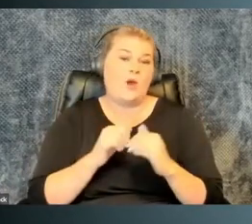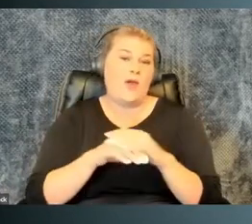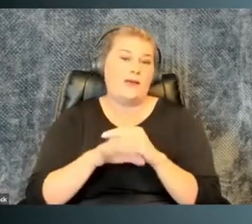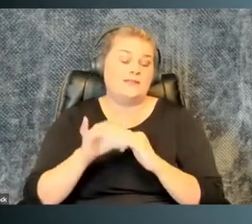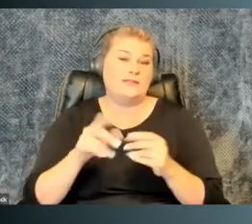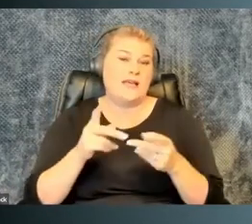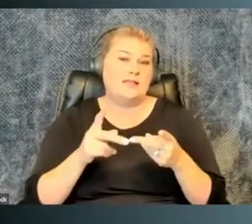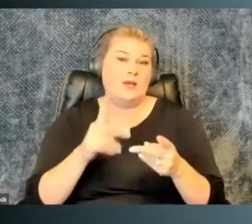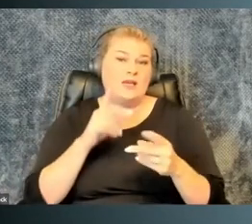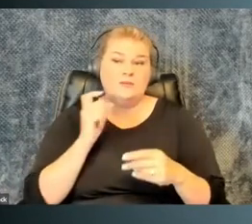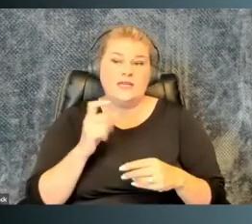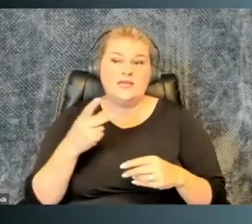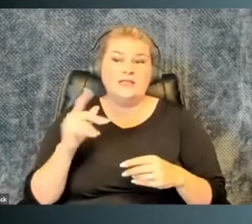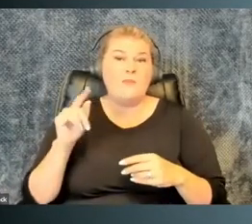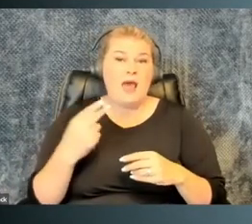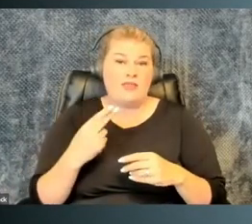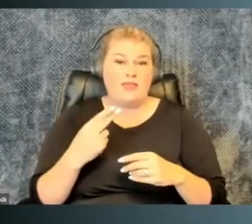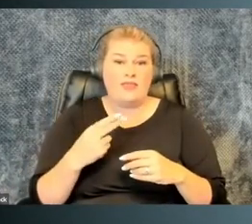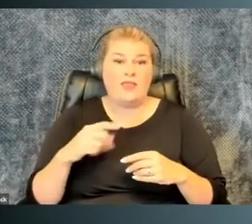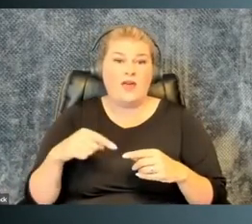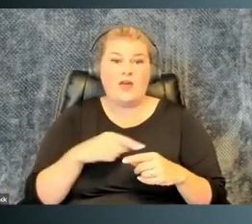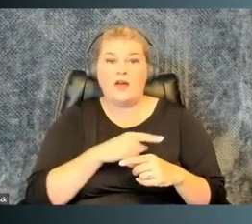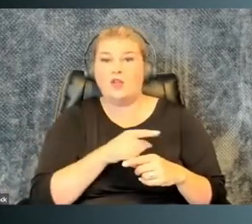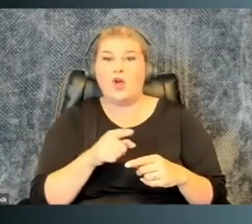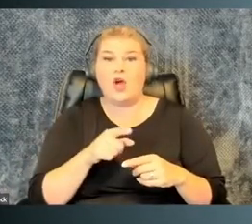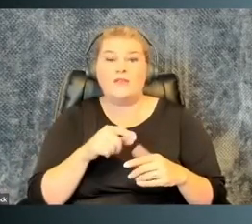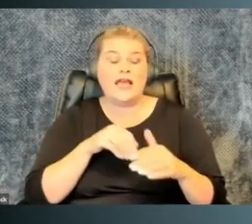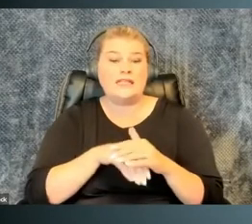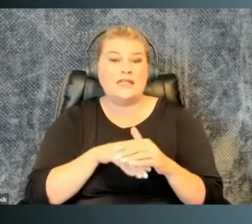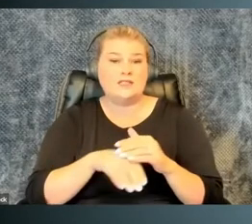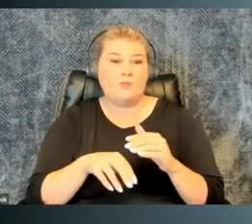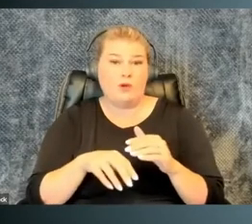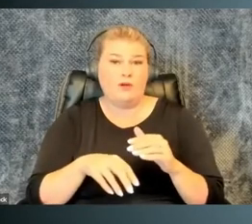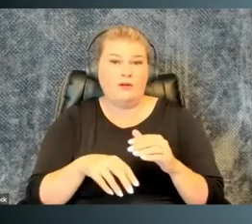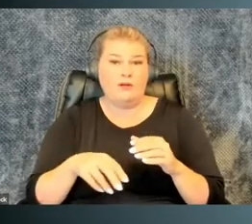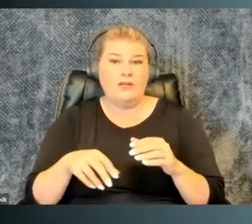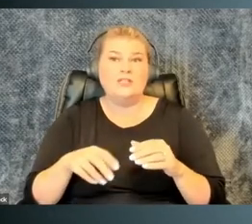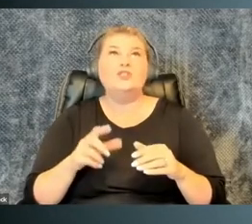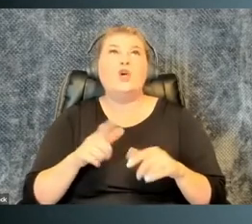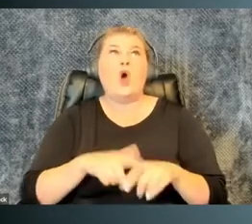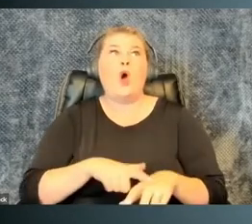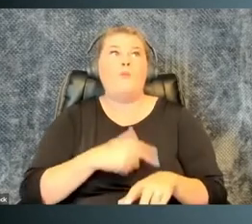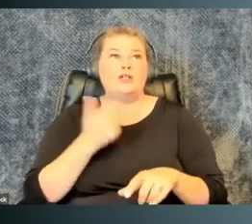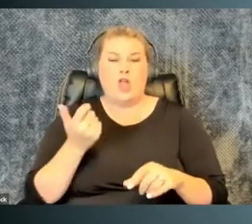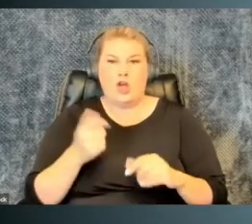And this is still mostly how we access that space, because the pathway along the accessible route is so much longer.